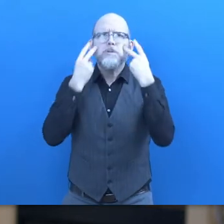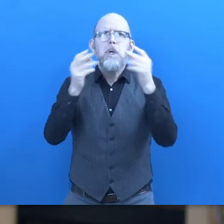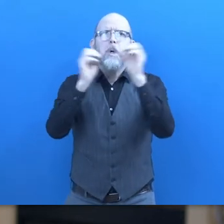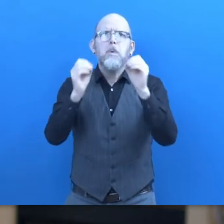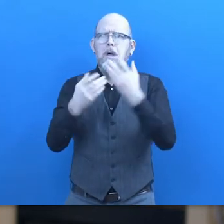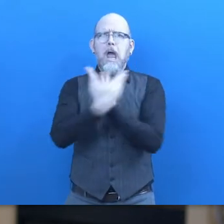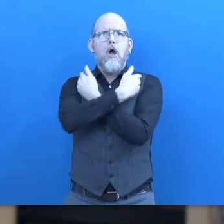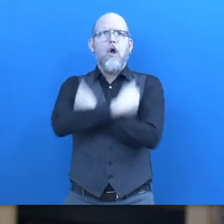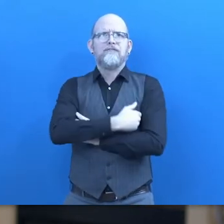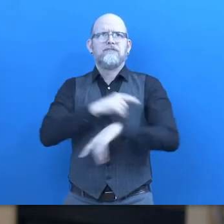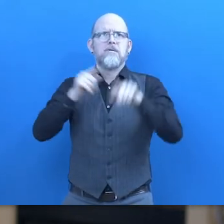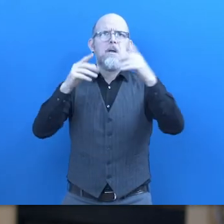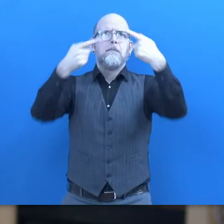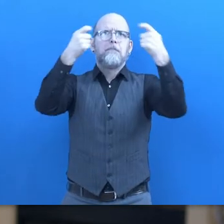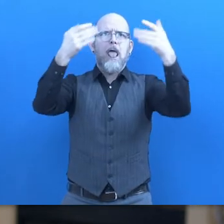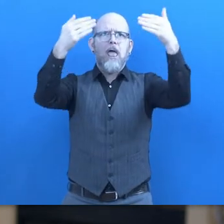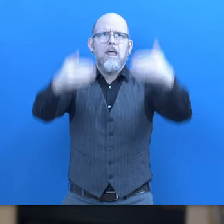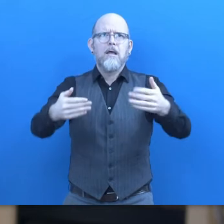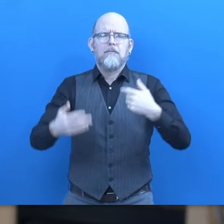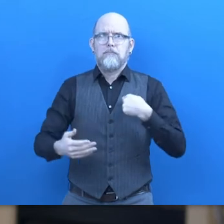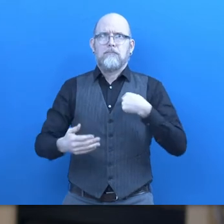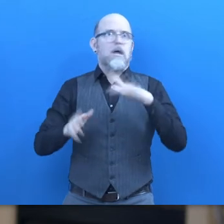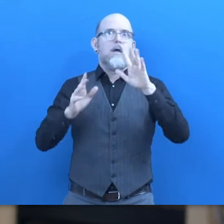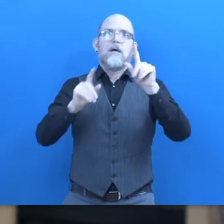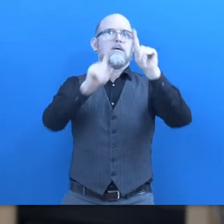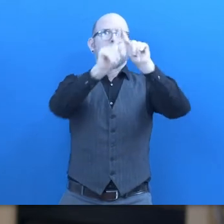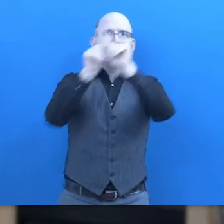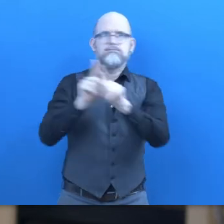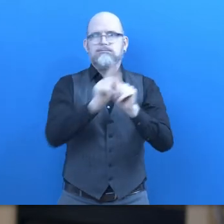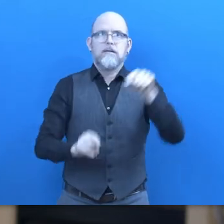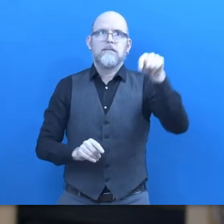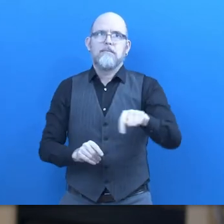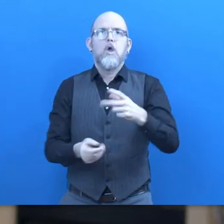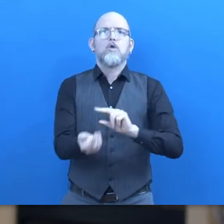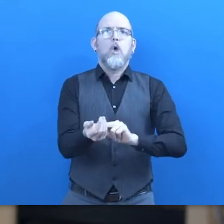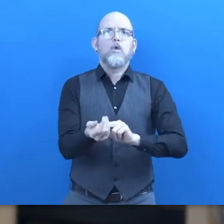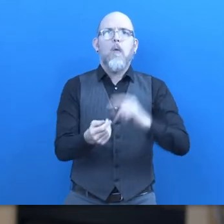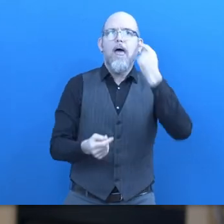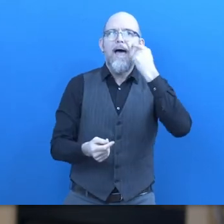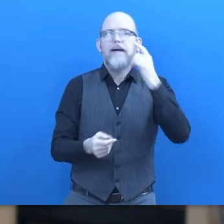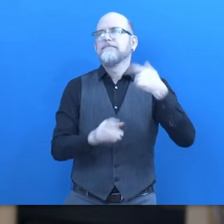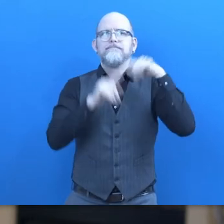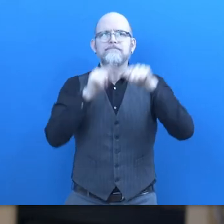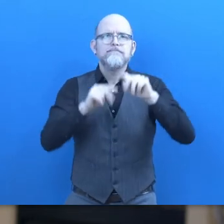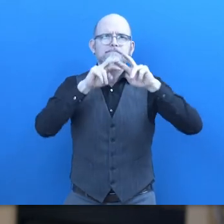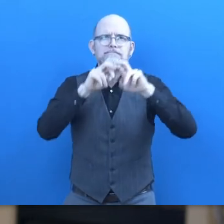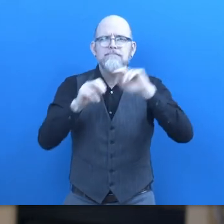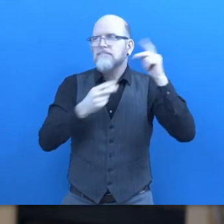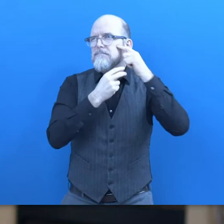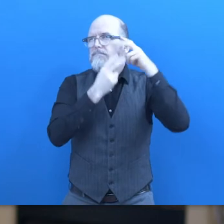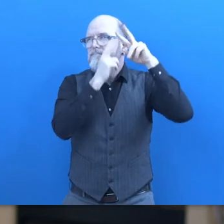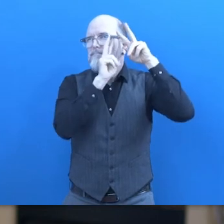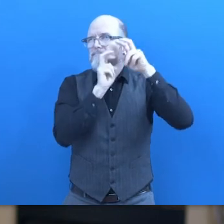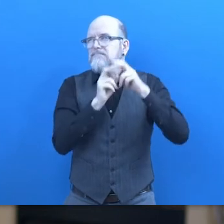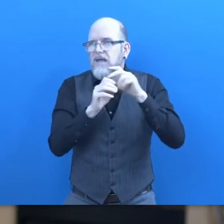curtain on either side of your shoulders and so he immediately marched me downstairs to an ophthalmologist who took a look in the back of my eyes and diagnosed